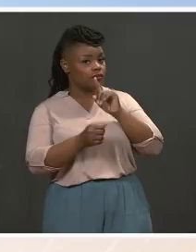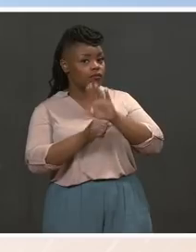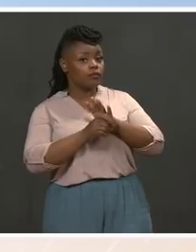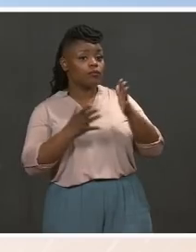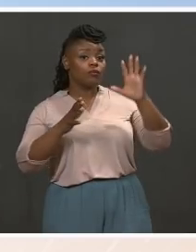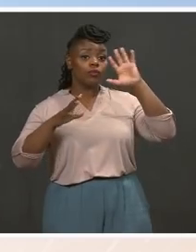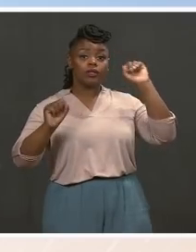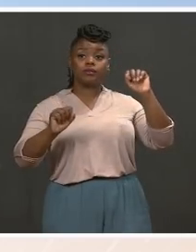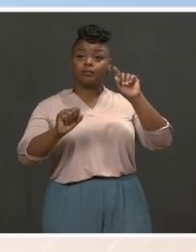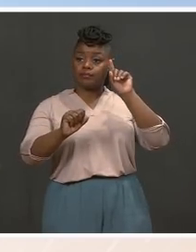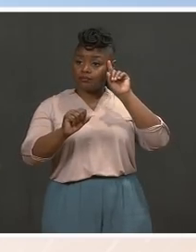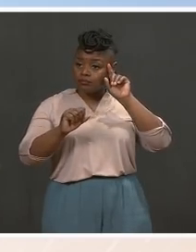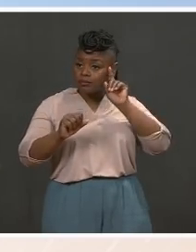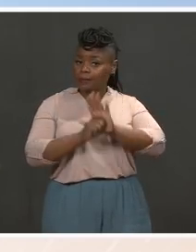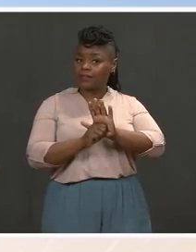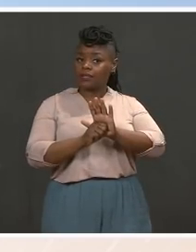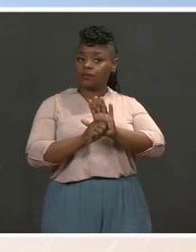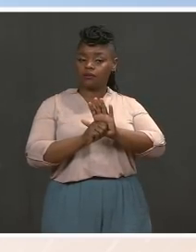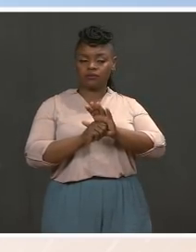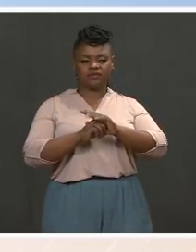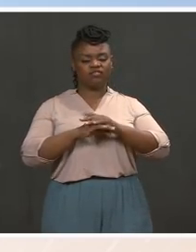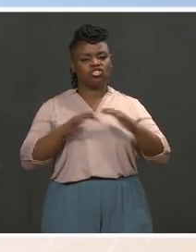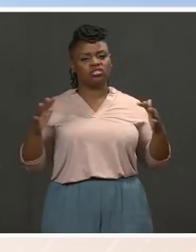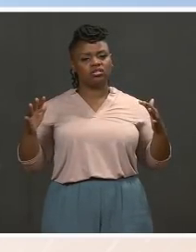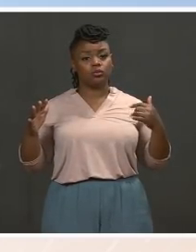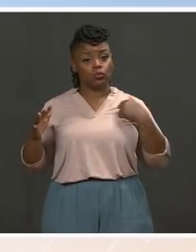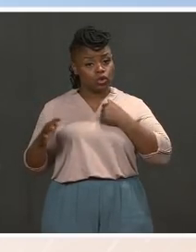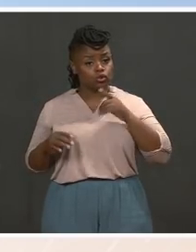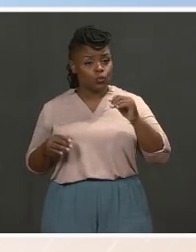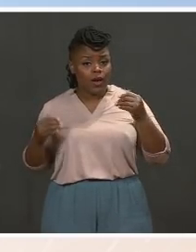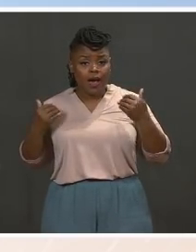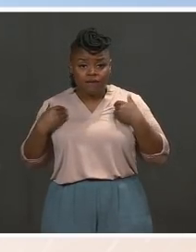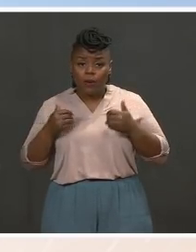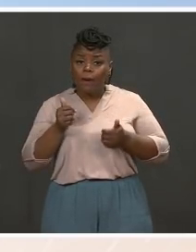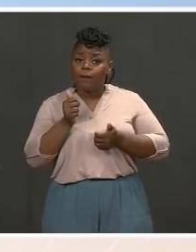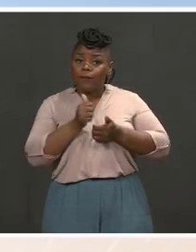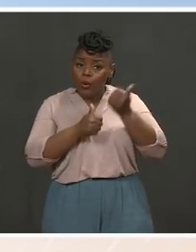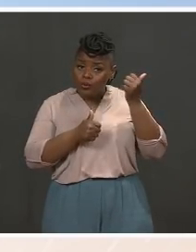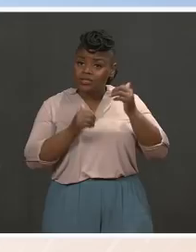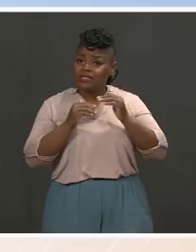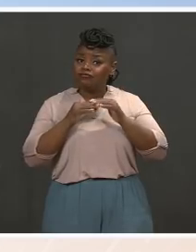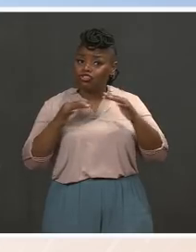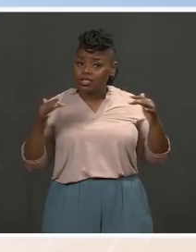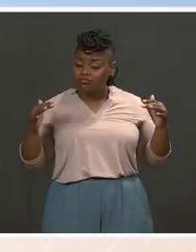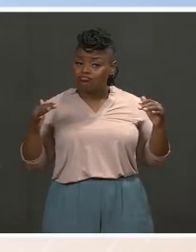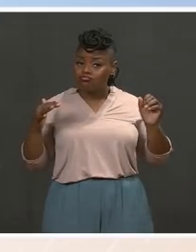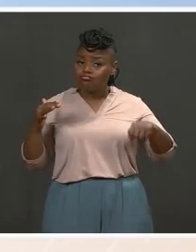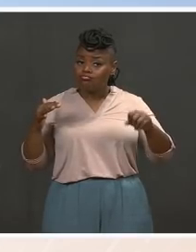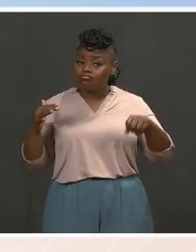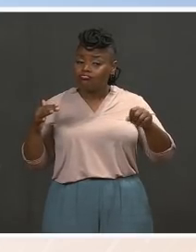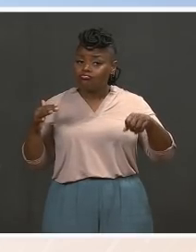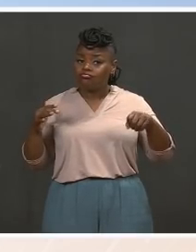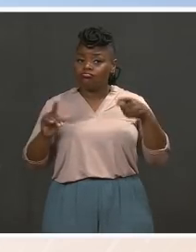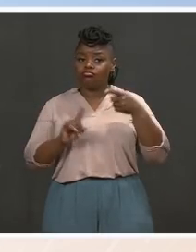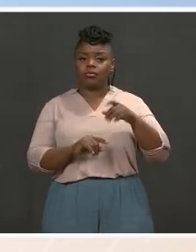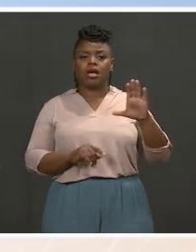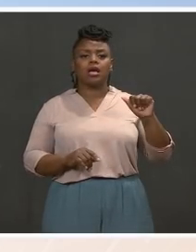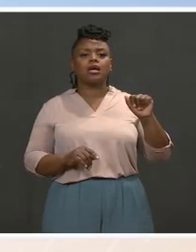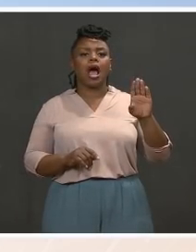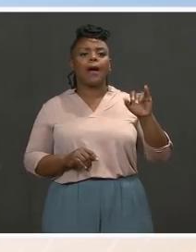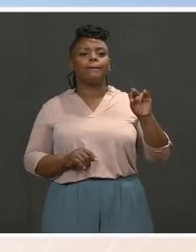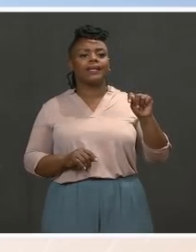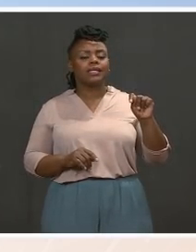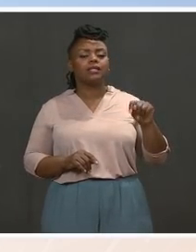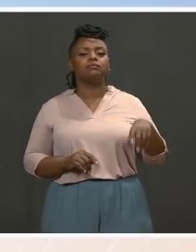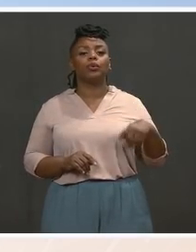made a lot of progress. We have the most diverse Cabinet in history. We, but we will continue to make progress. We have AAPI staff